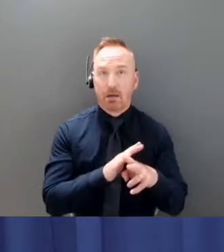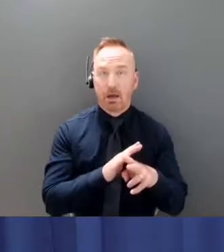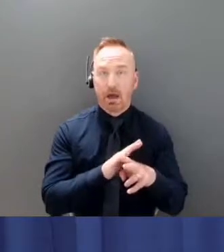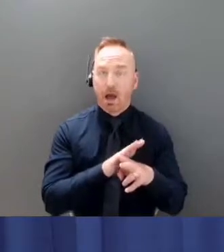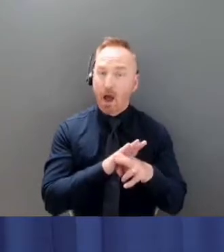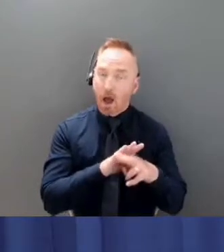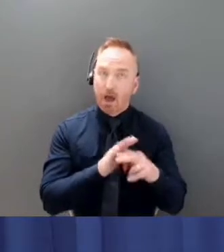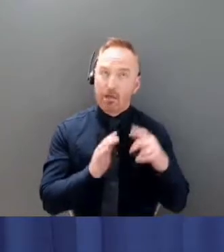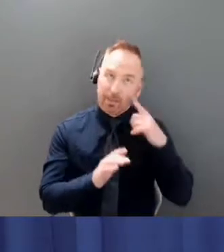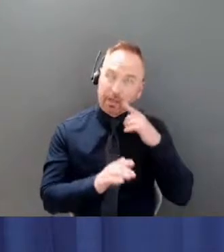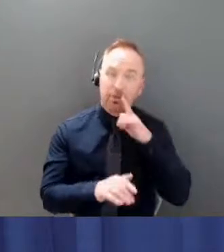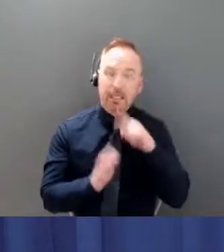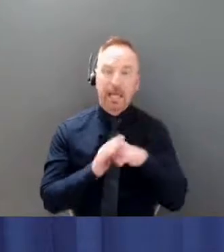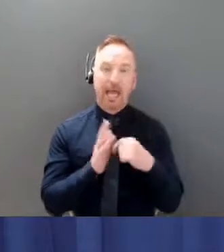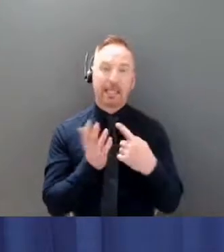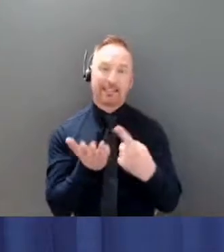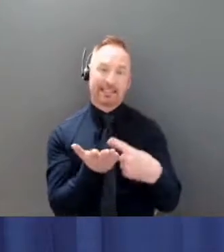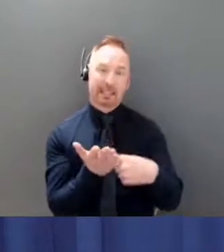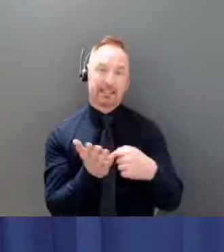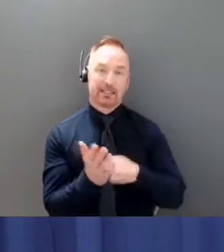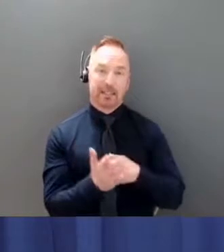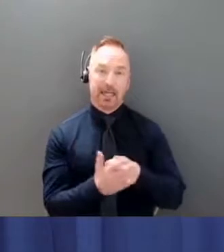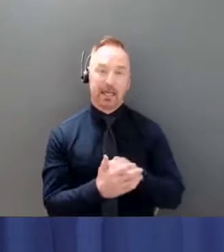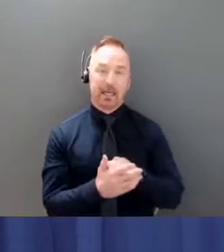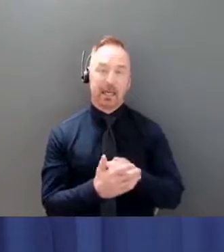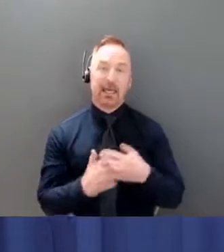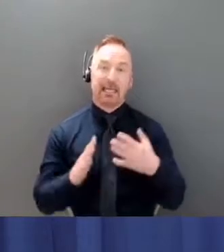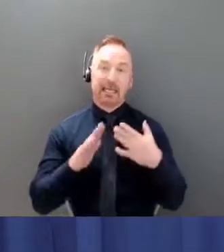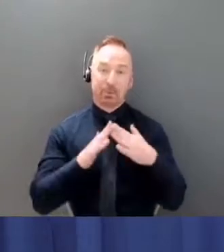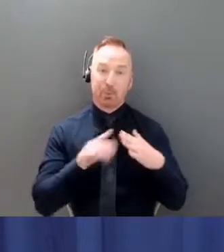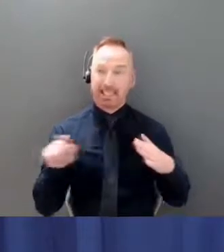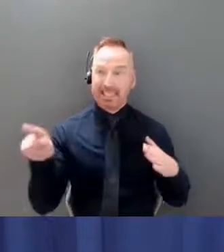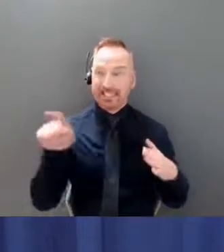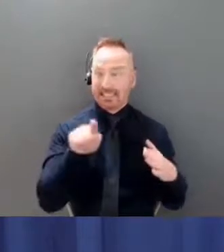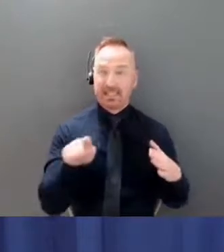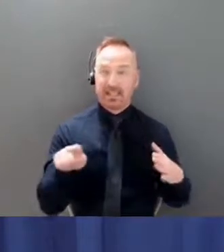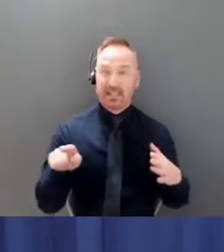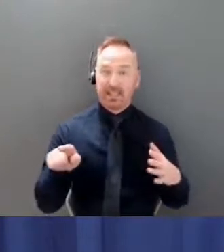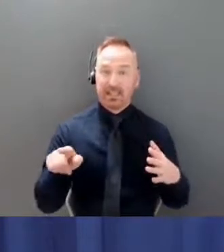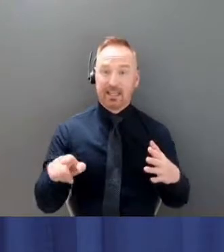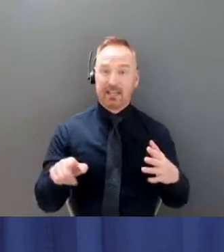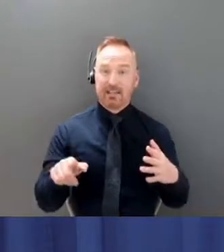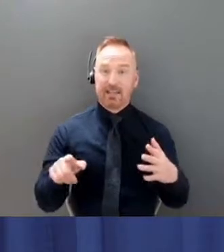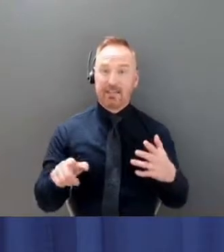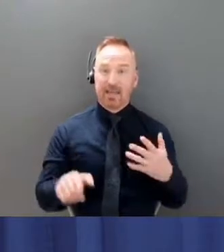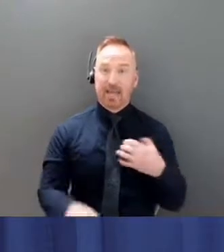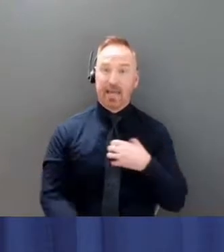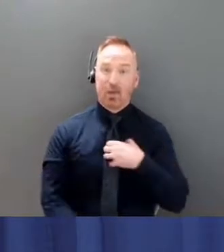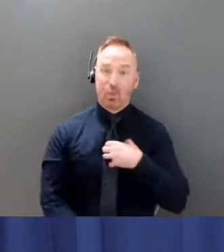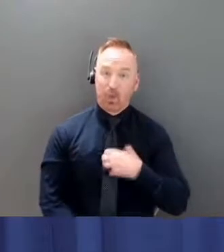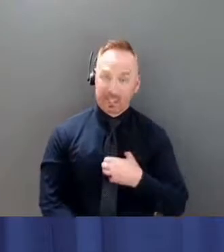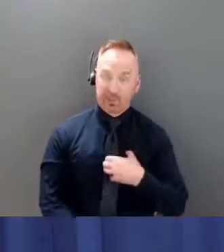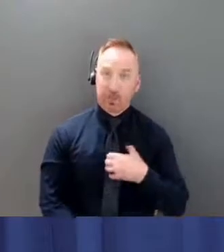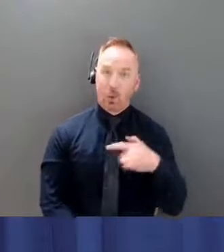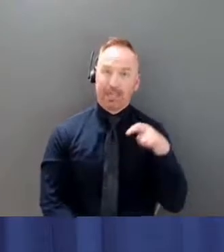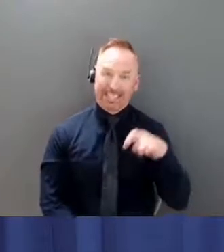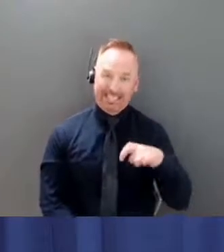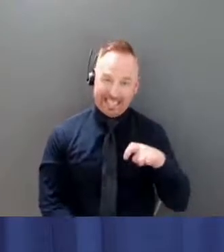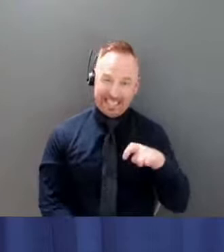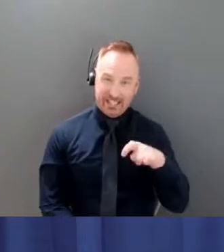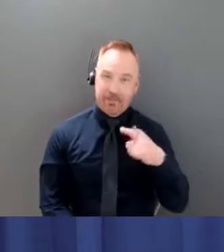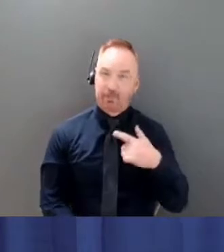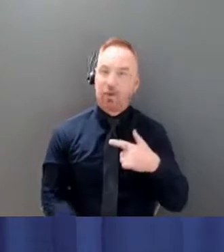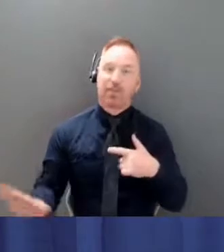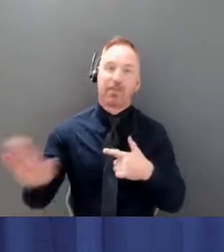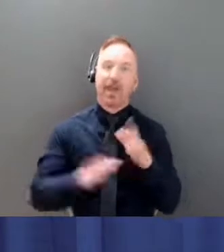right now to recognize what communities wish based on their risk assessments and how we can support that by respecting what they wish.